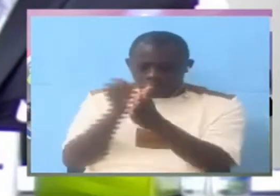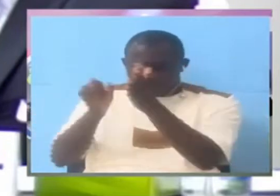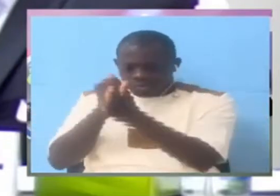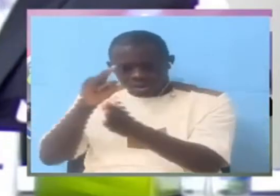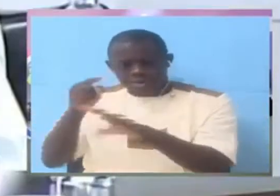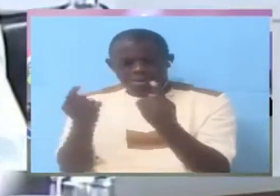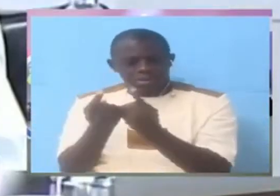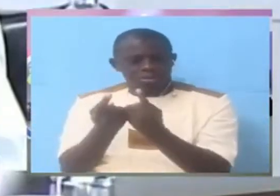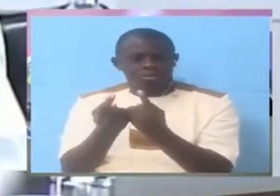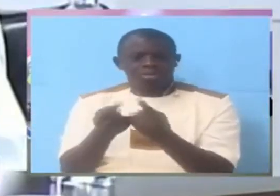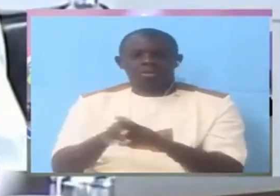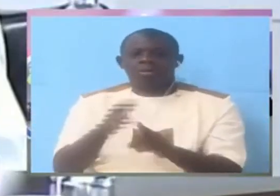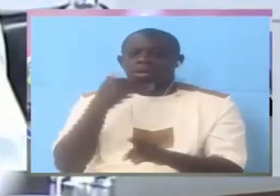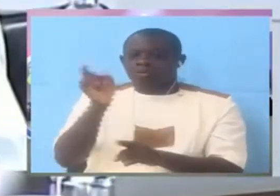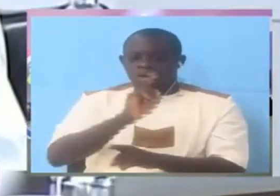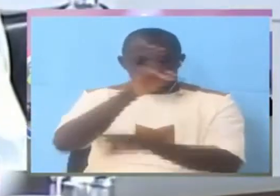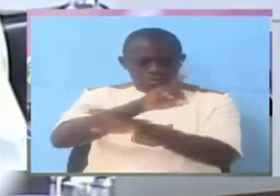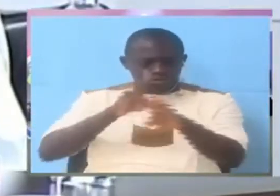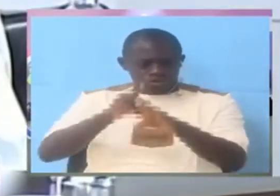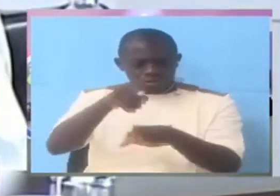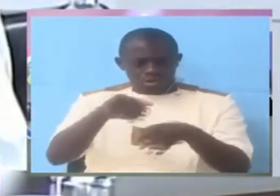Is that the position you are taking?